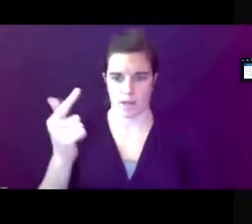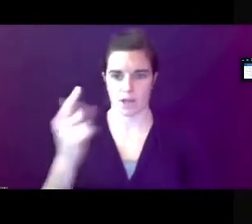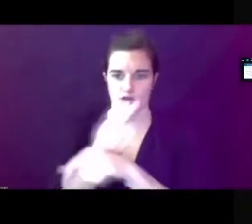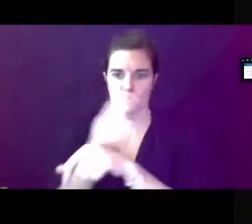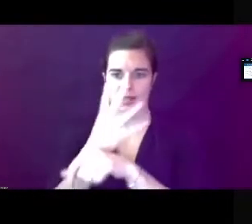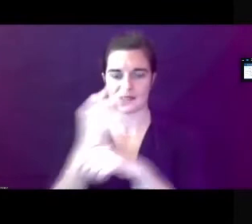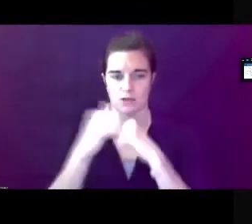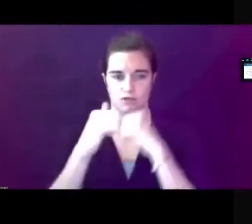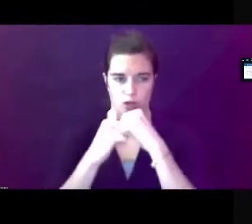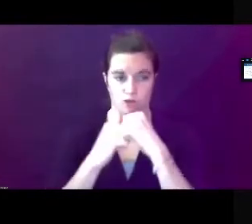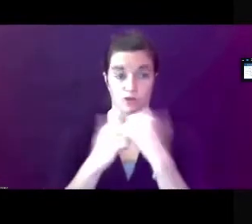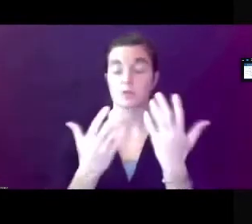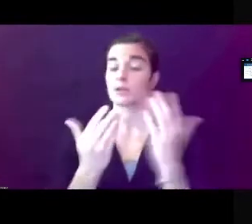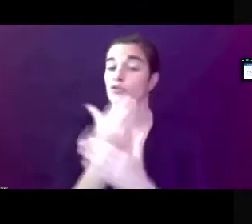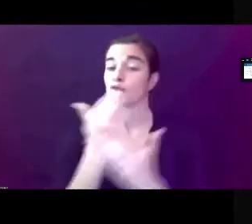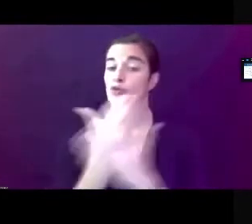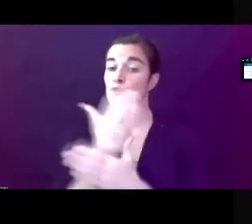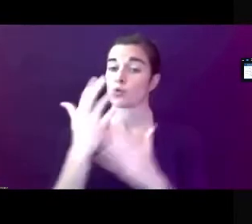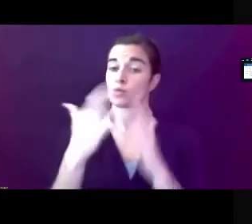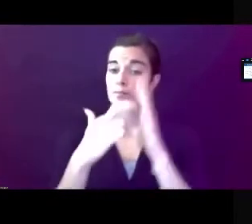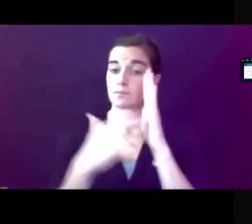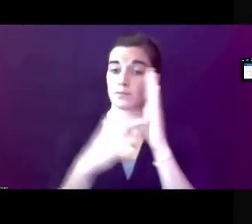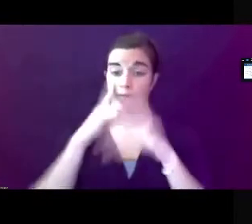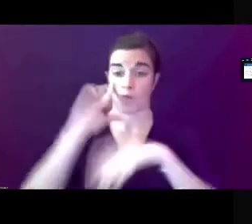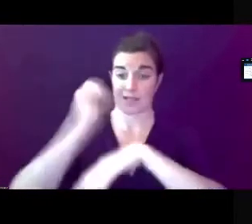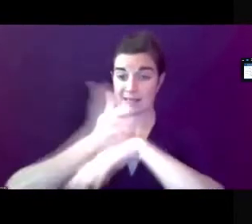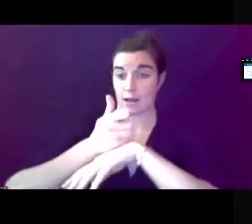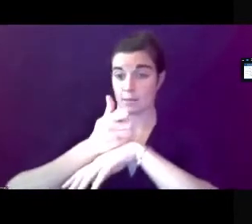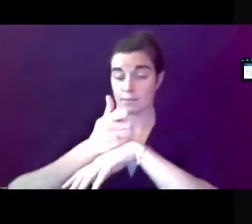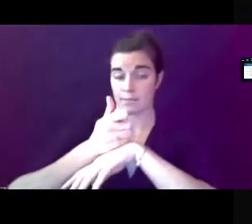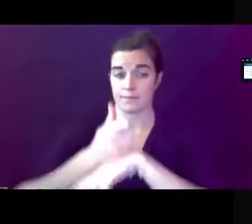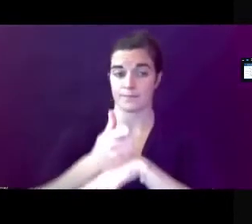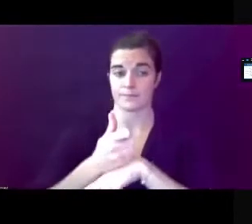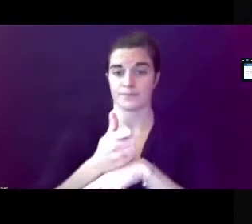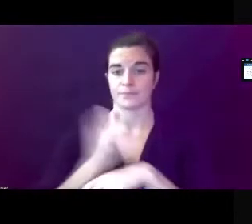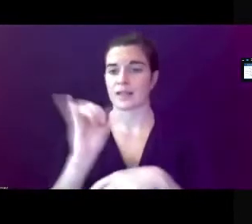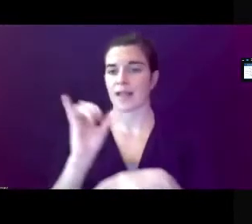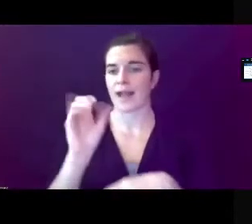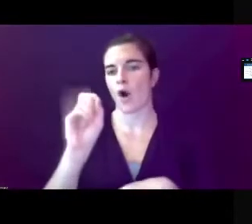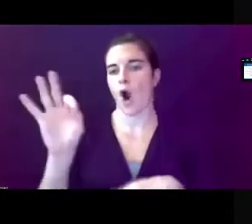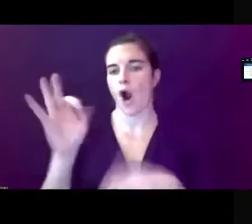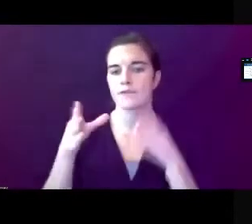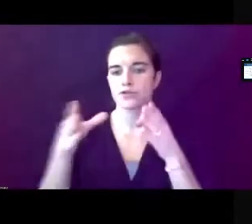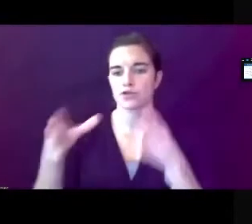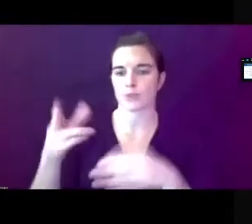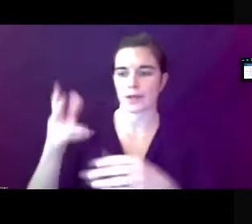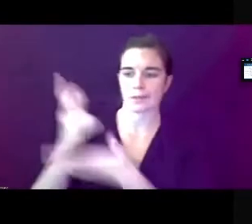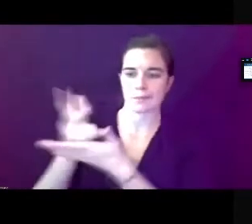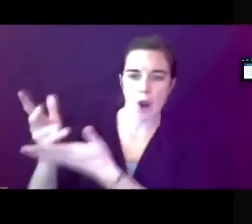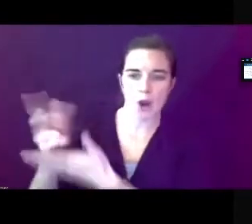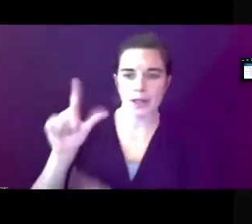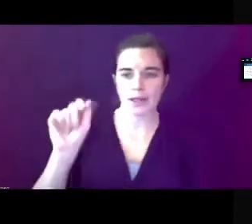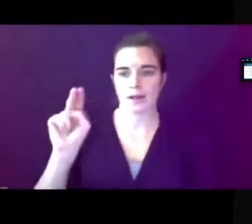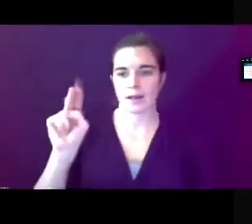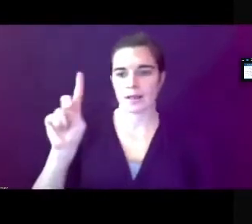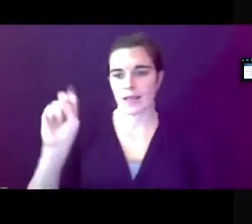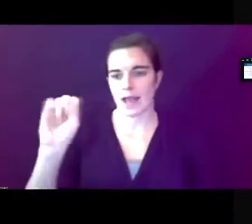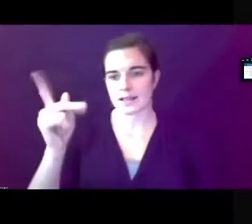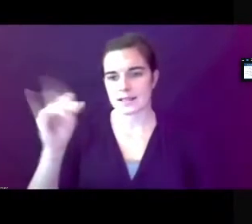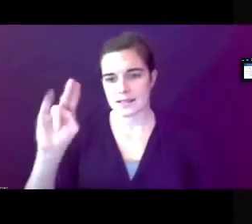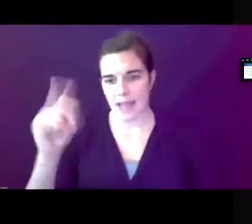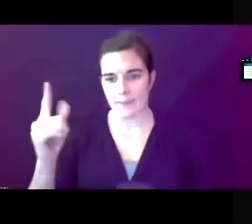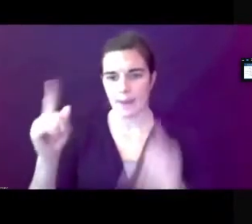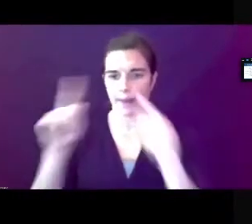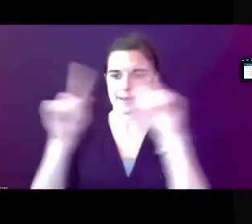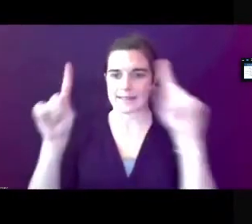provisions for dealing with non-conforming site features including street parking landscaping and signs it builds